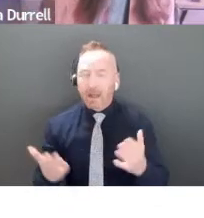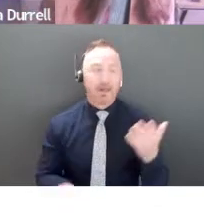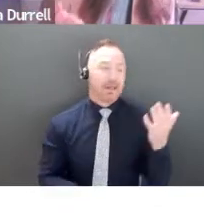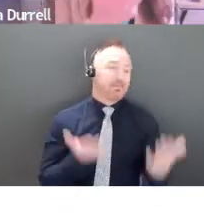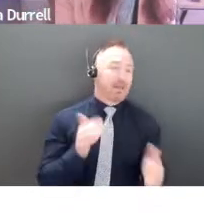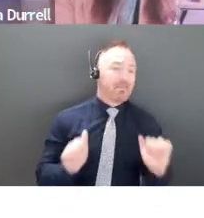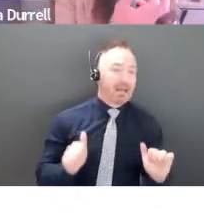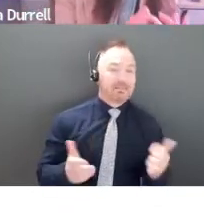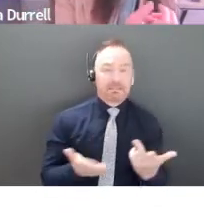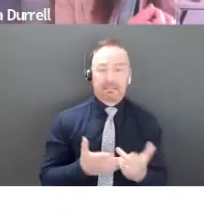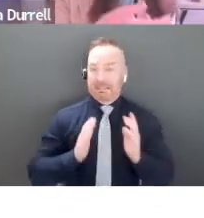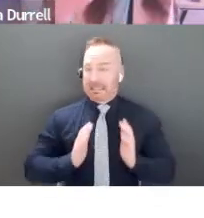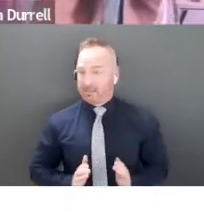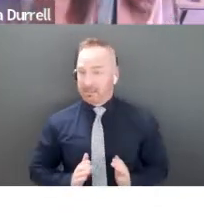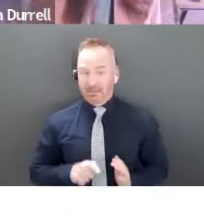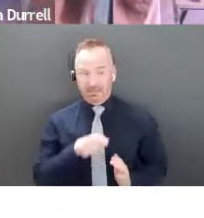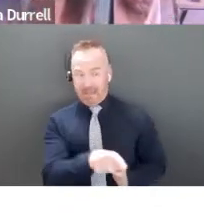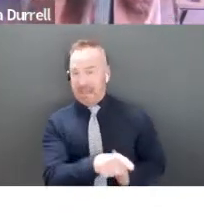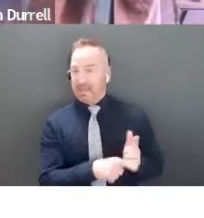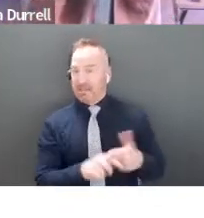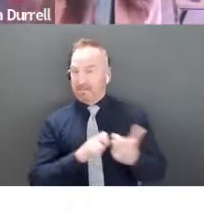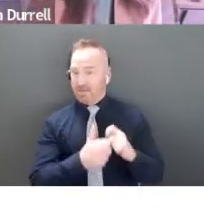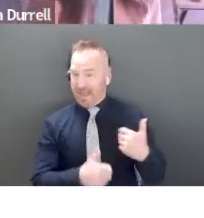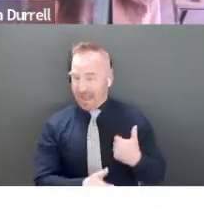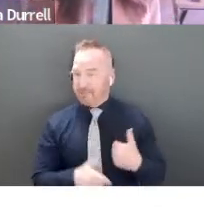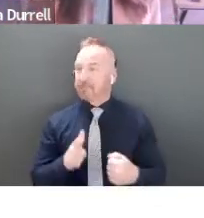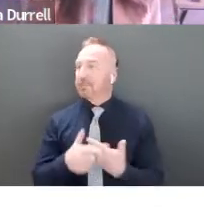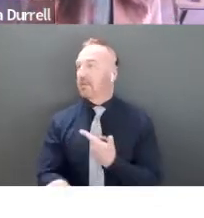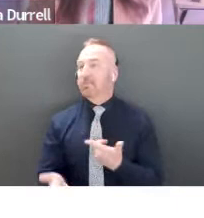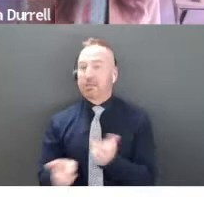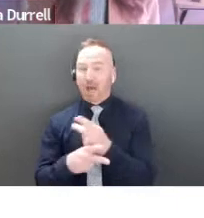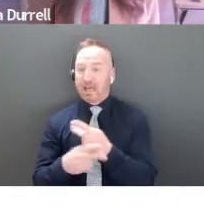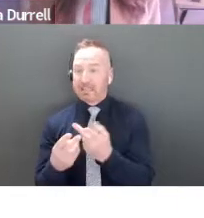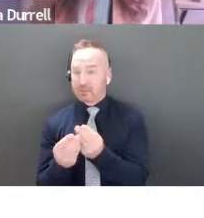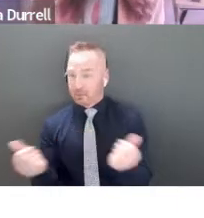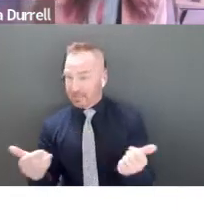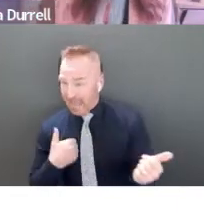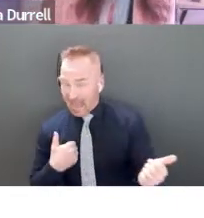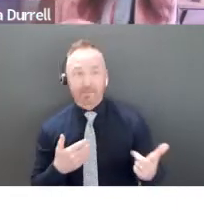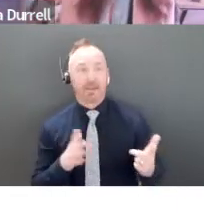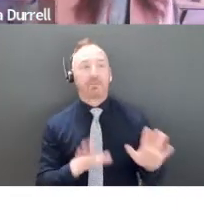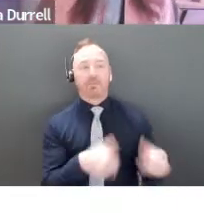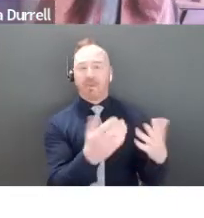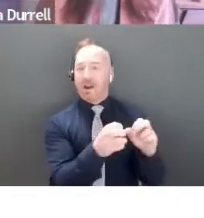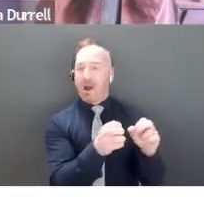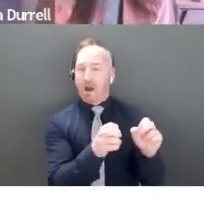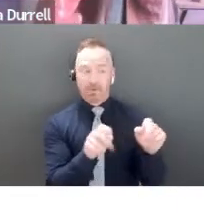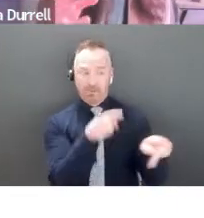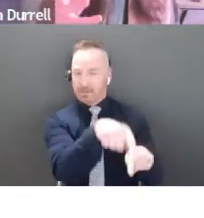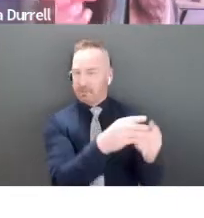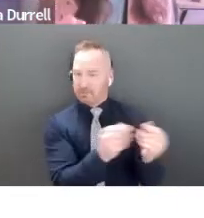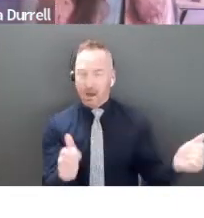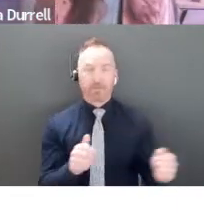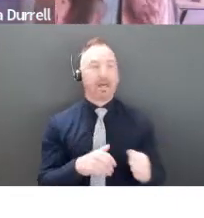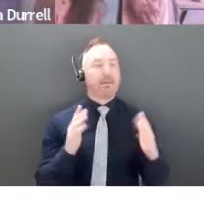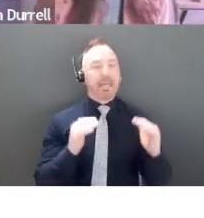customer that you had that had this problem and now they've got your product solution and that opportunity is there for them to solve it. Be very high level, but